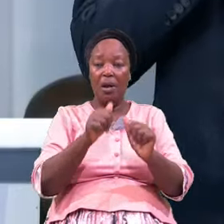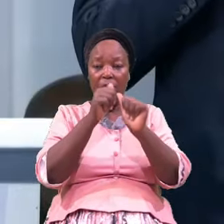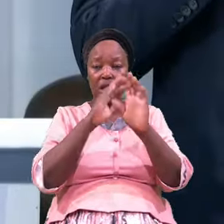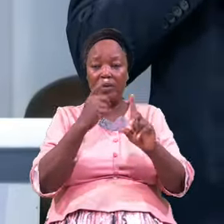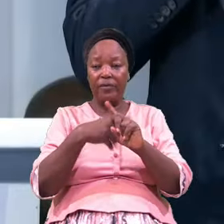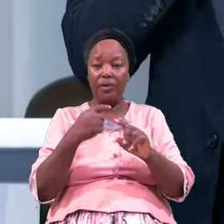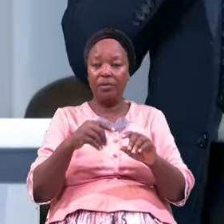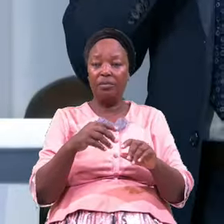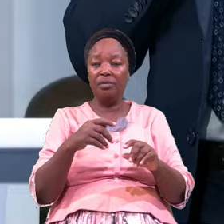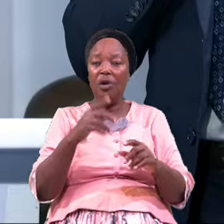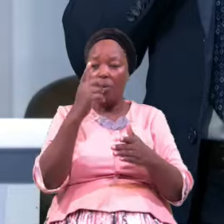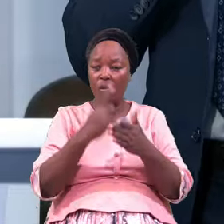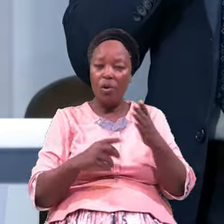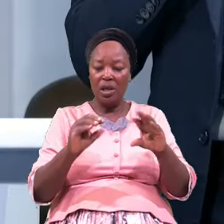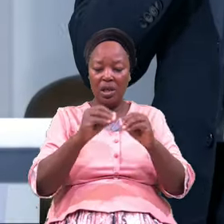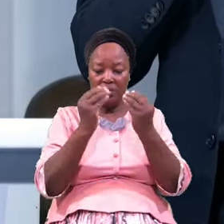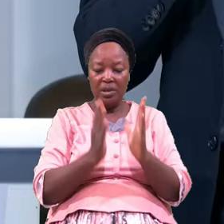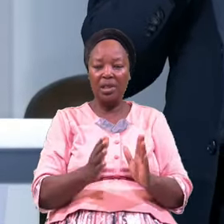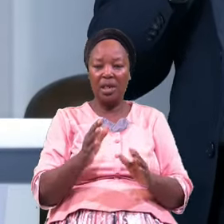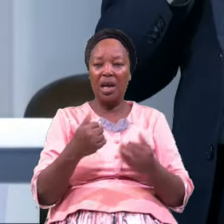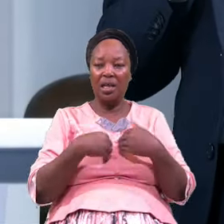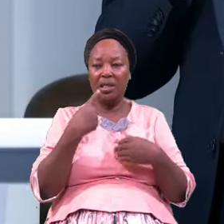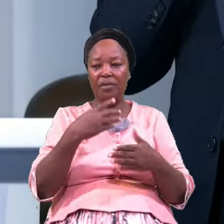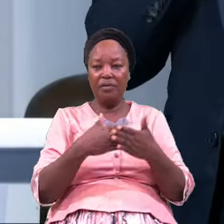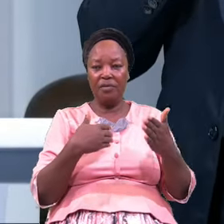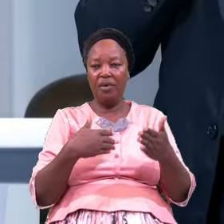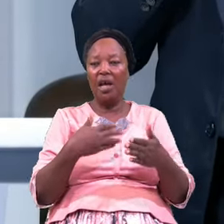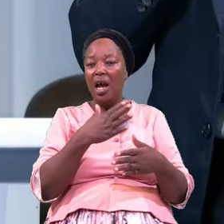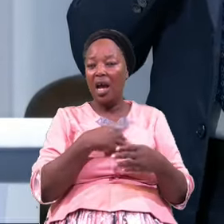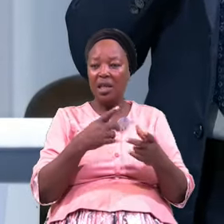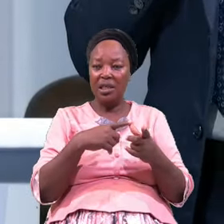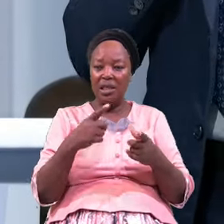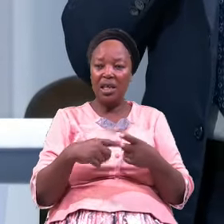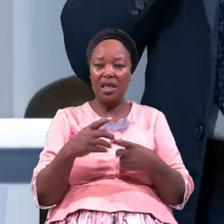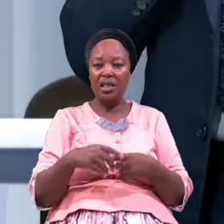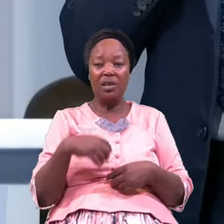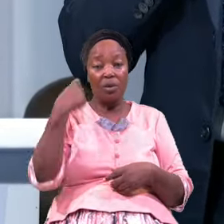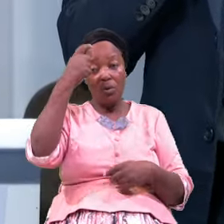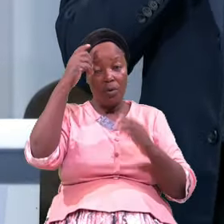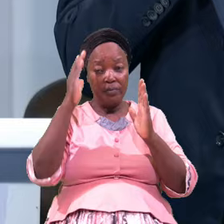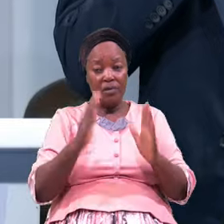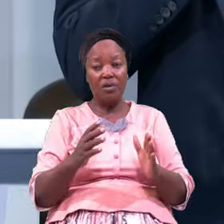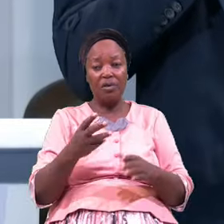His Excellency Said Here That Though The Place Was Full Of Water